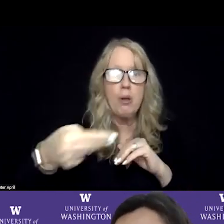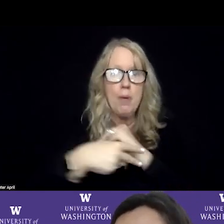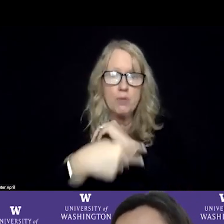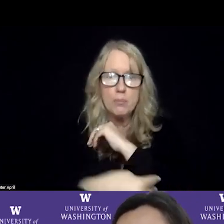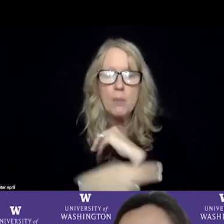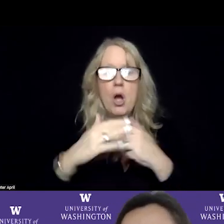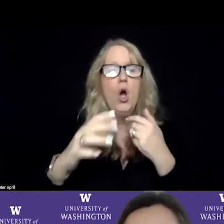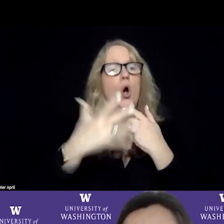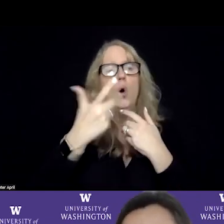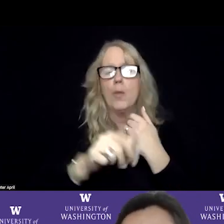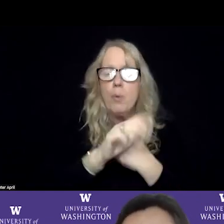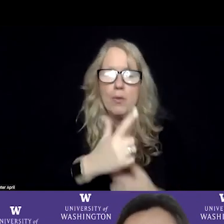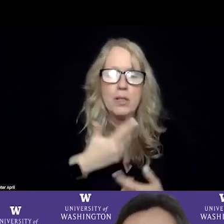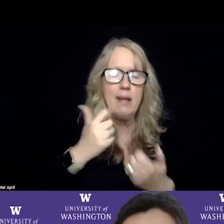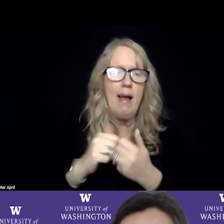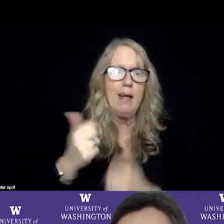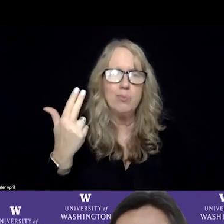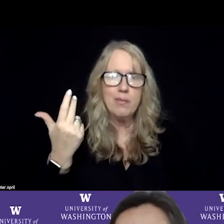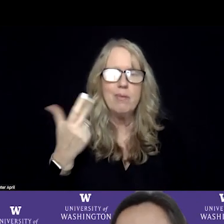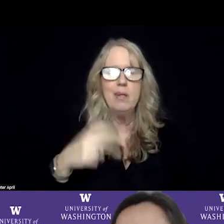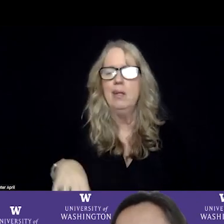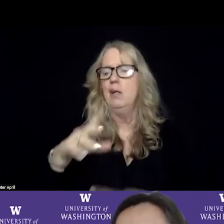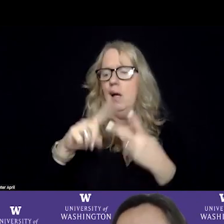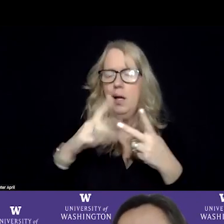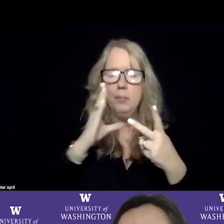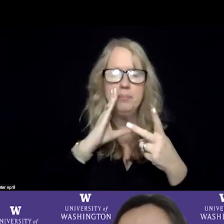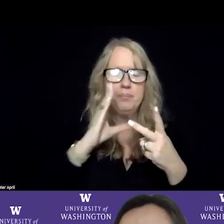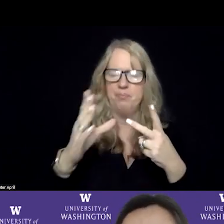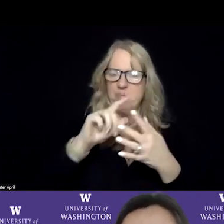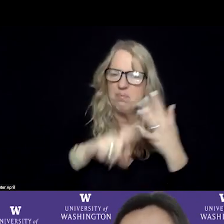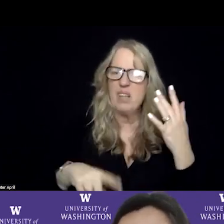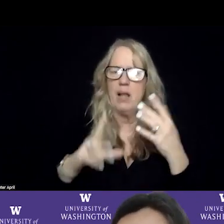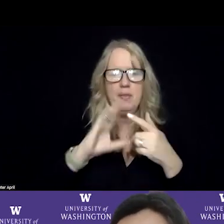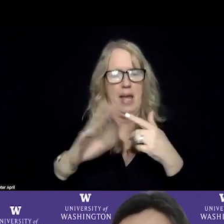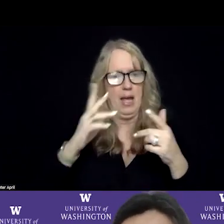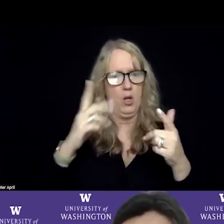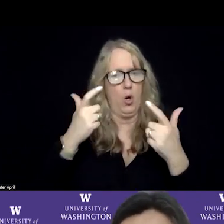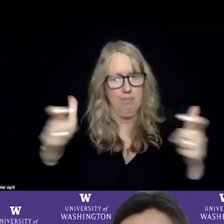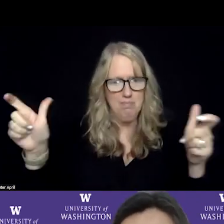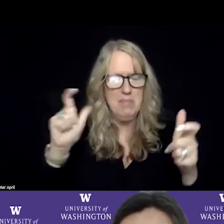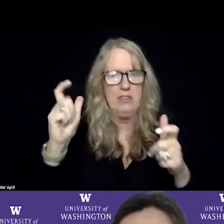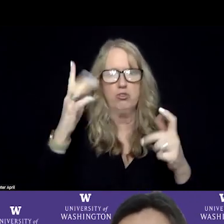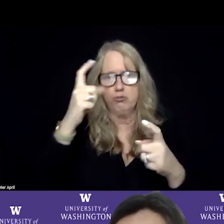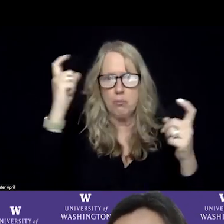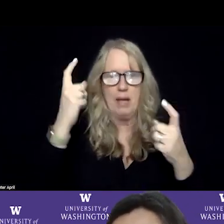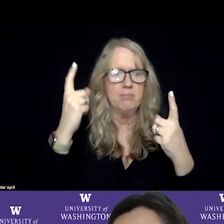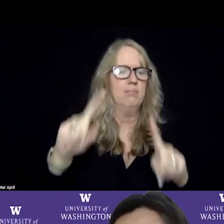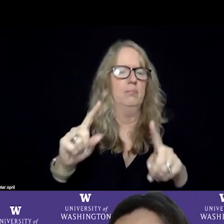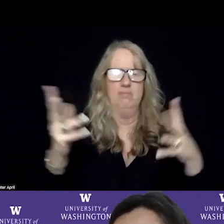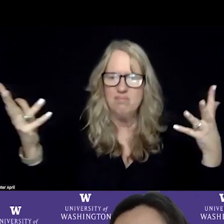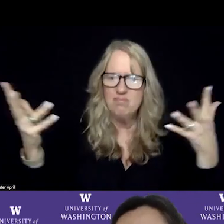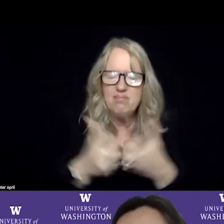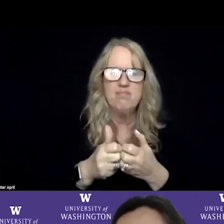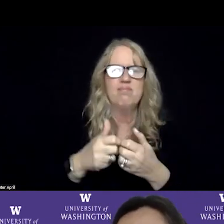life with a firearm. We're seeing safety has to be established. These are calls that involve a major traumatic event on the scene, such as an accident, a